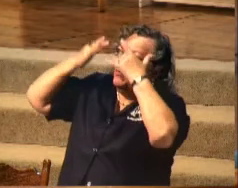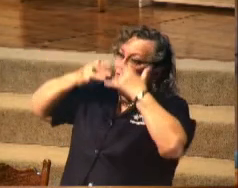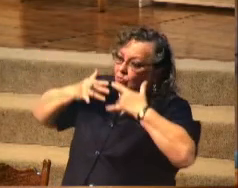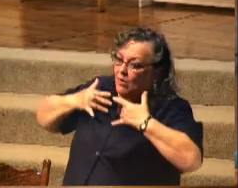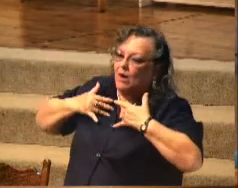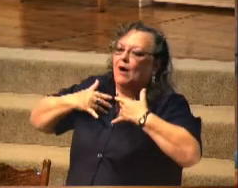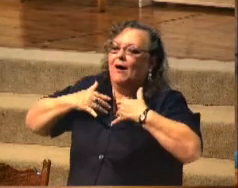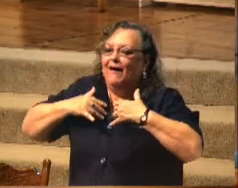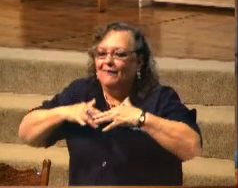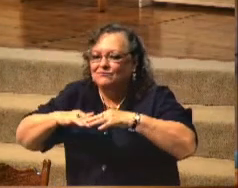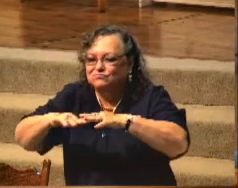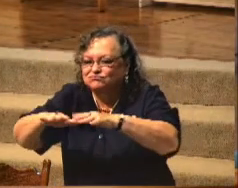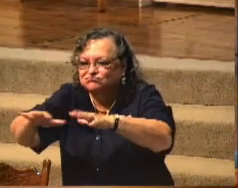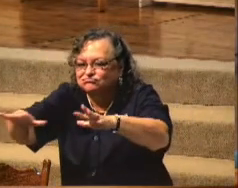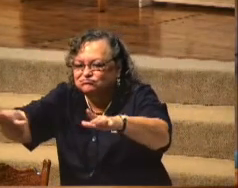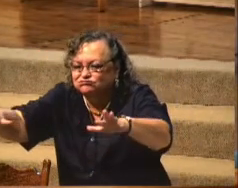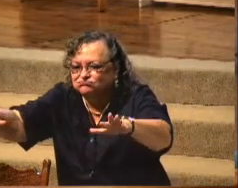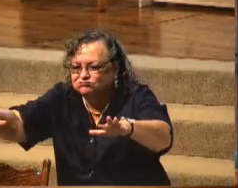boy's lunch.